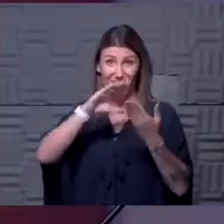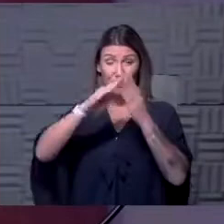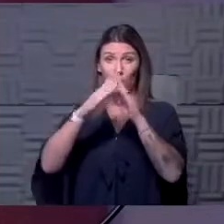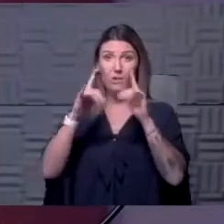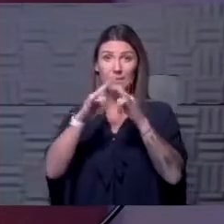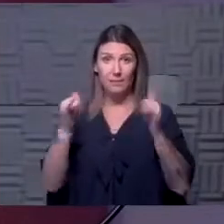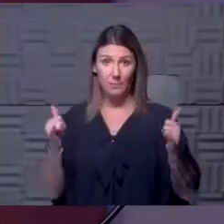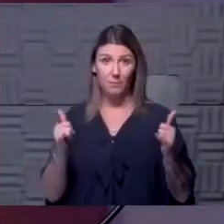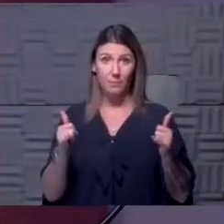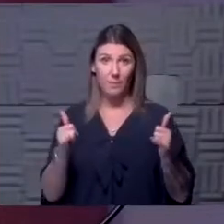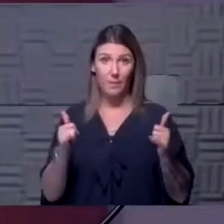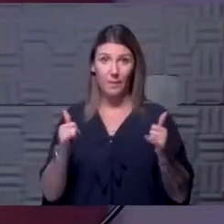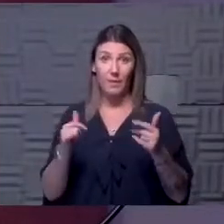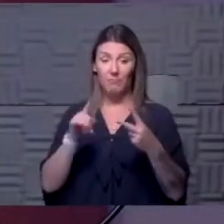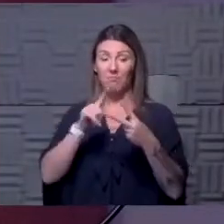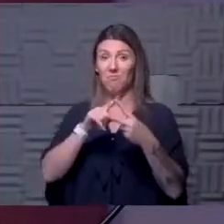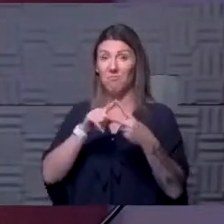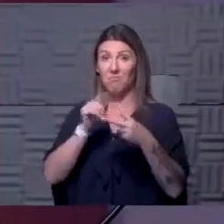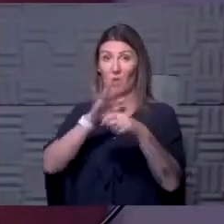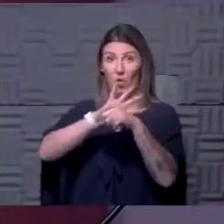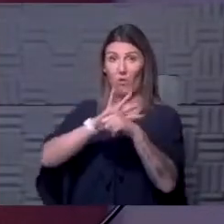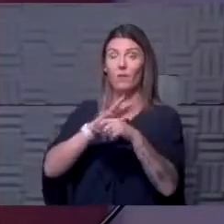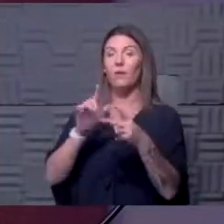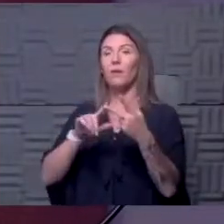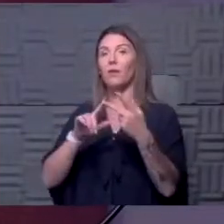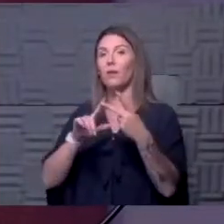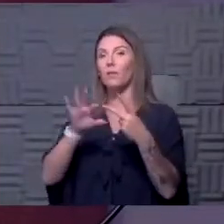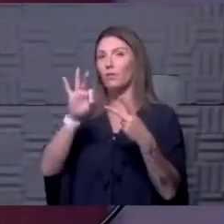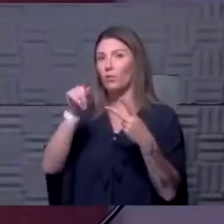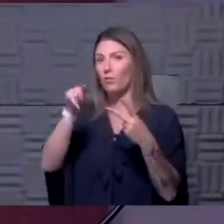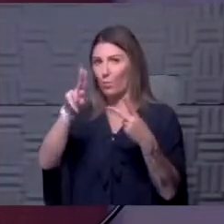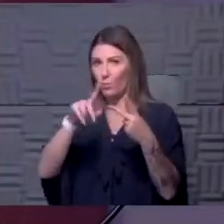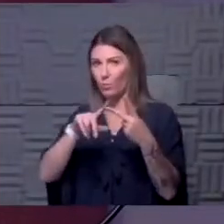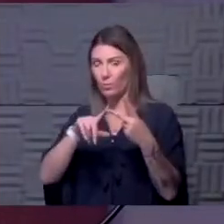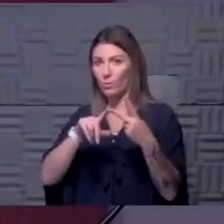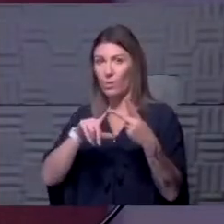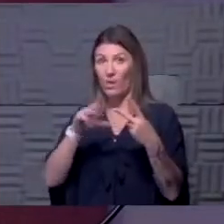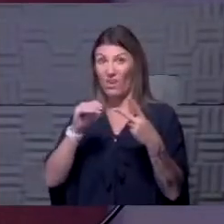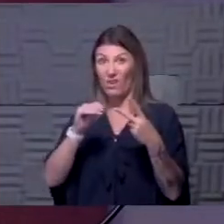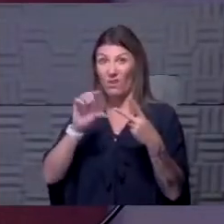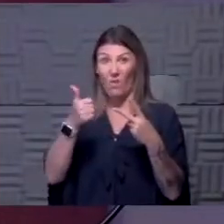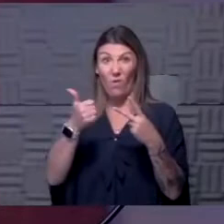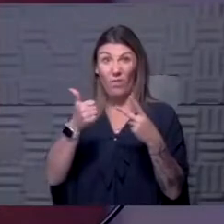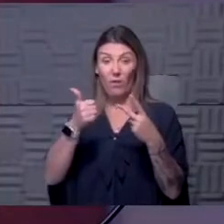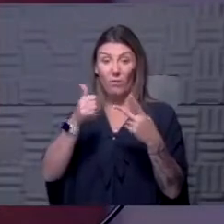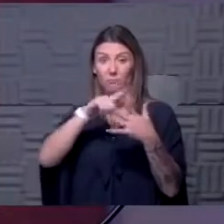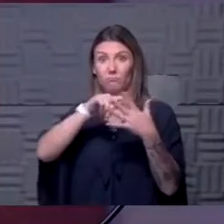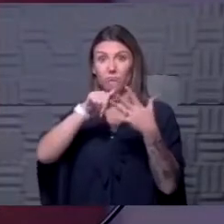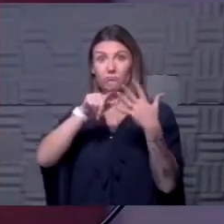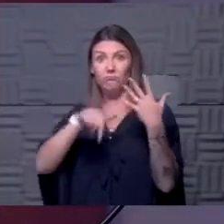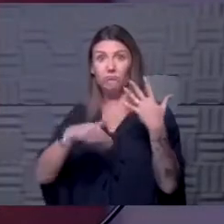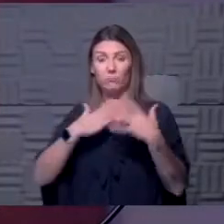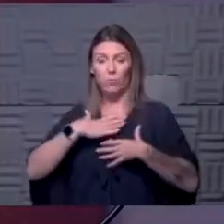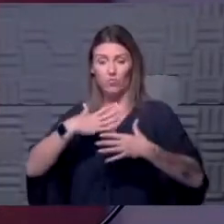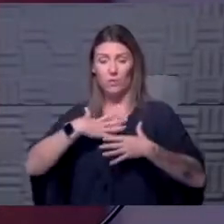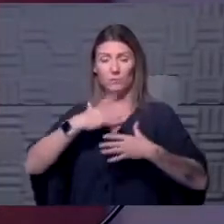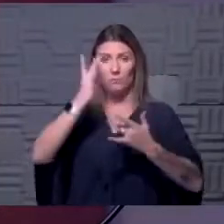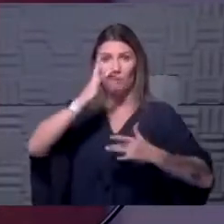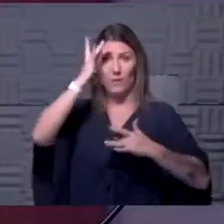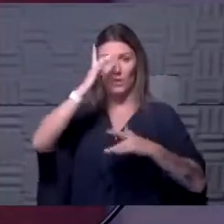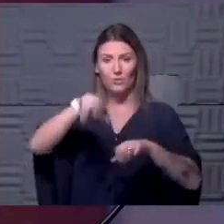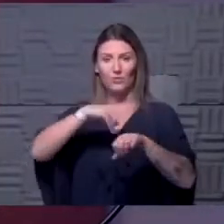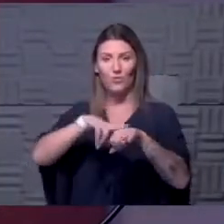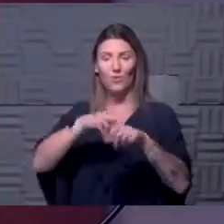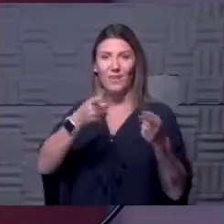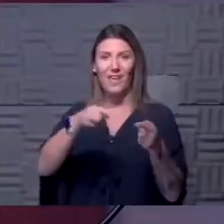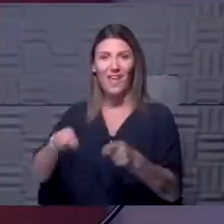at the same time, influenza and obviously COVID-19. And then all of the other respiratory viral illnesses that normally